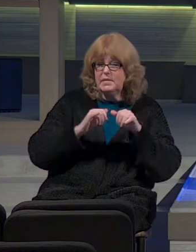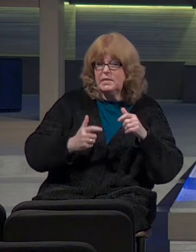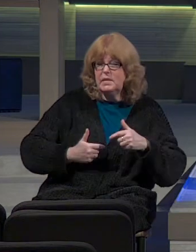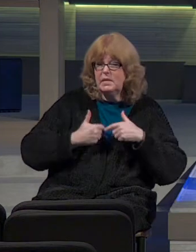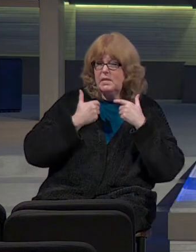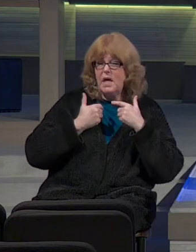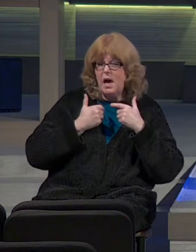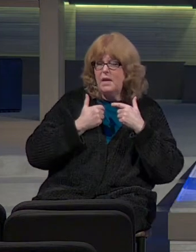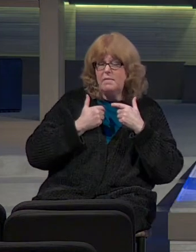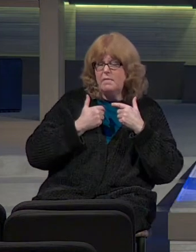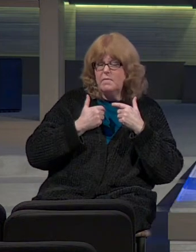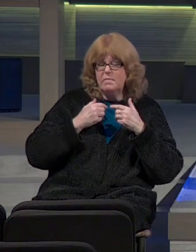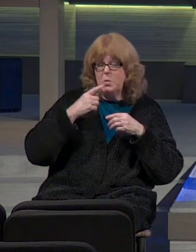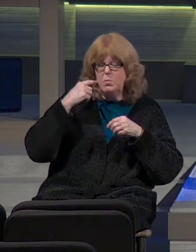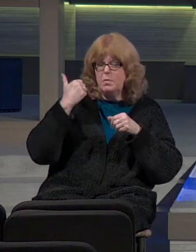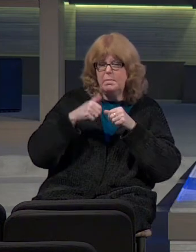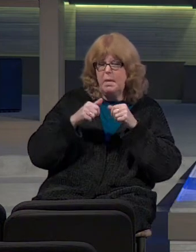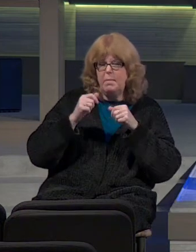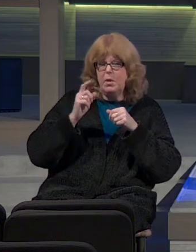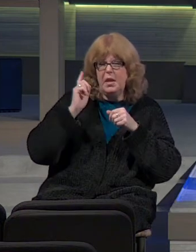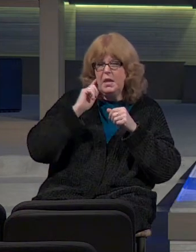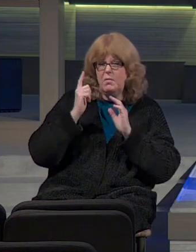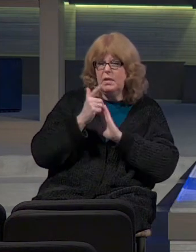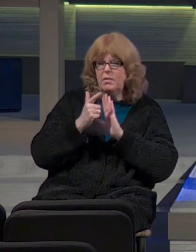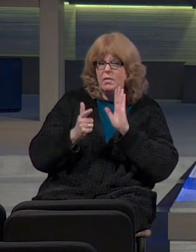portion of the population of the day.